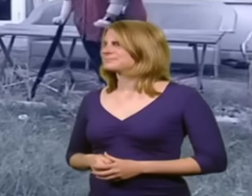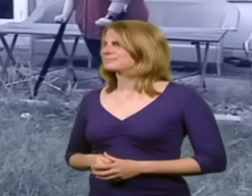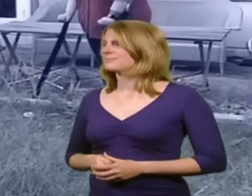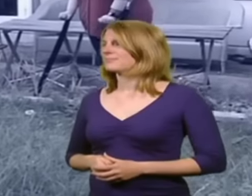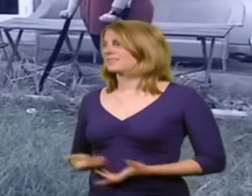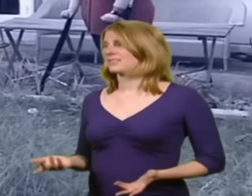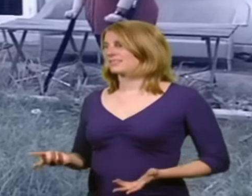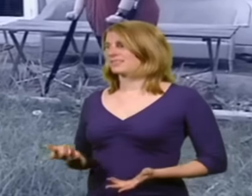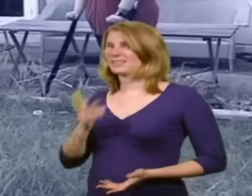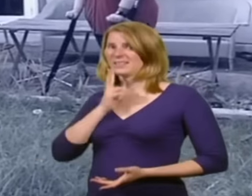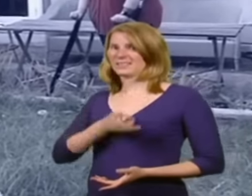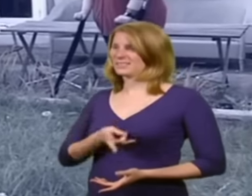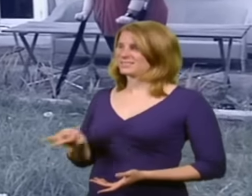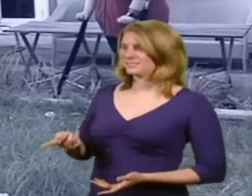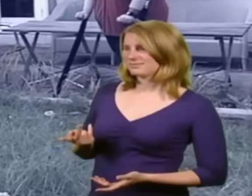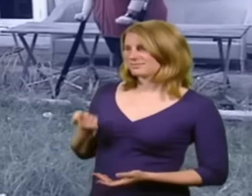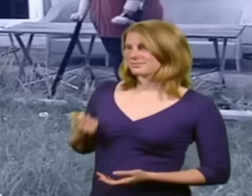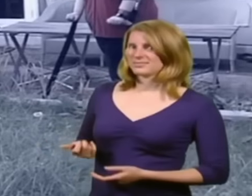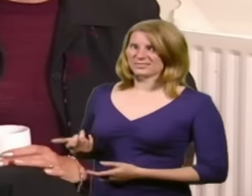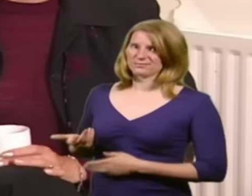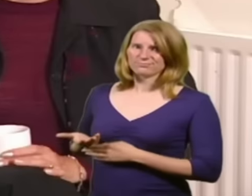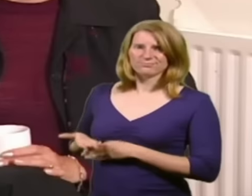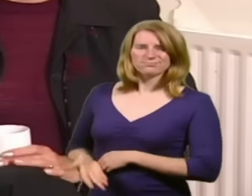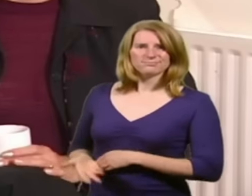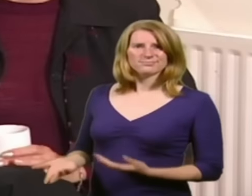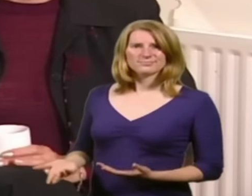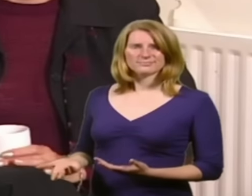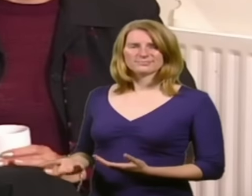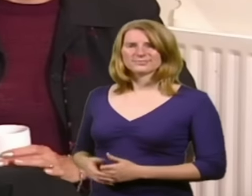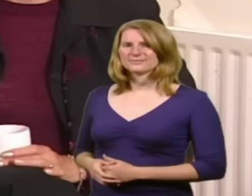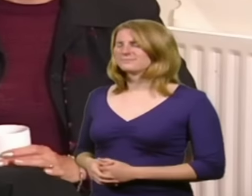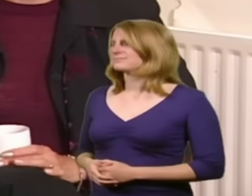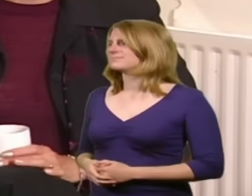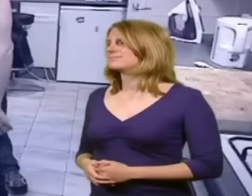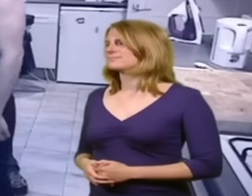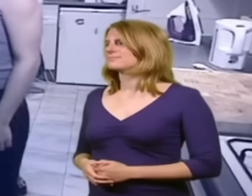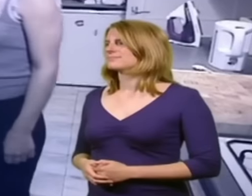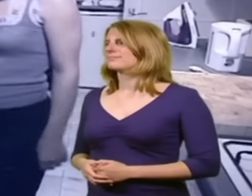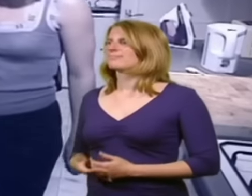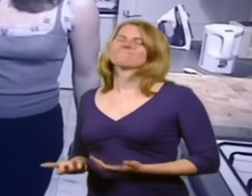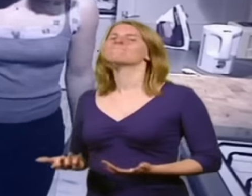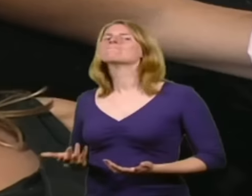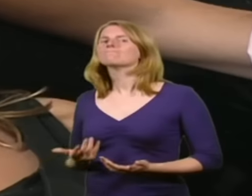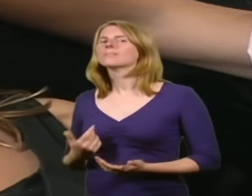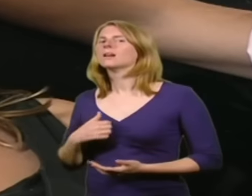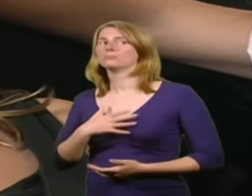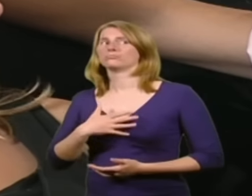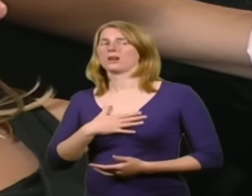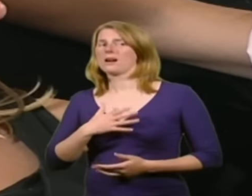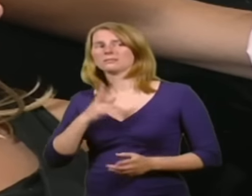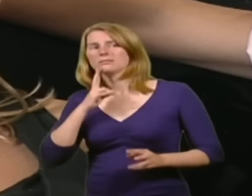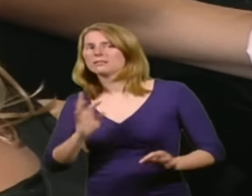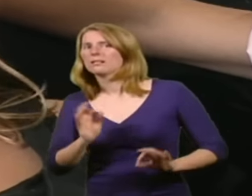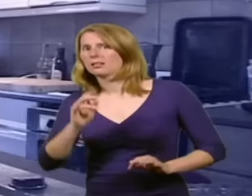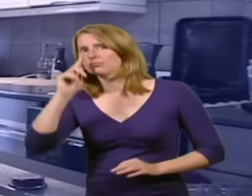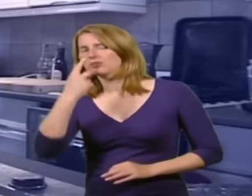At this price, I'm not looking to put in that much work. I wouldn't be surprised if there's rats. This is just a